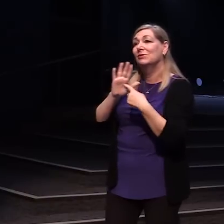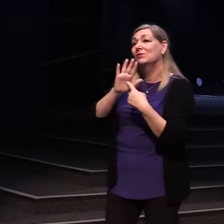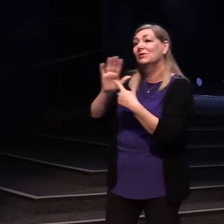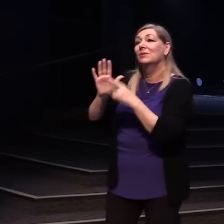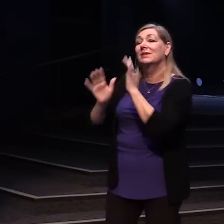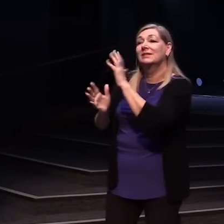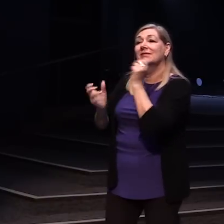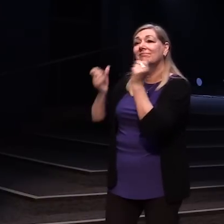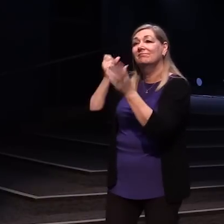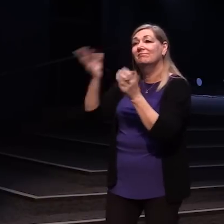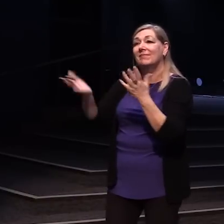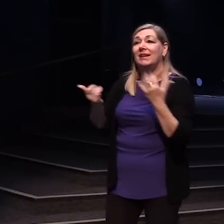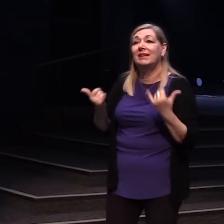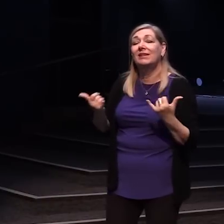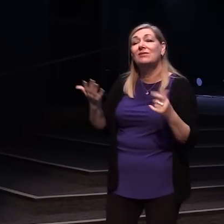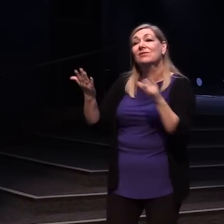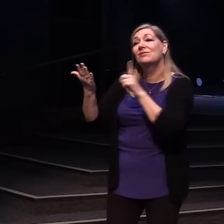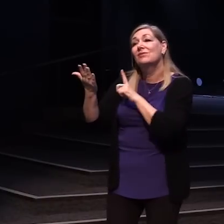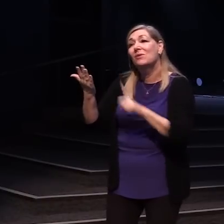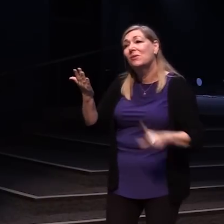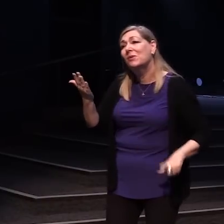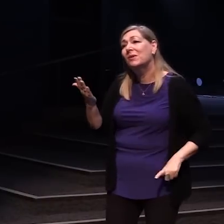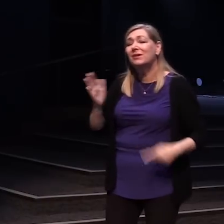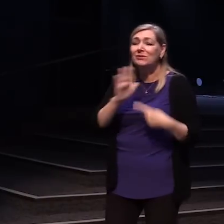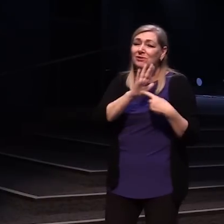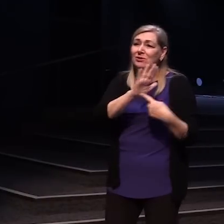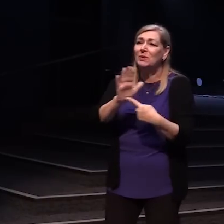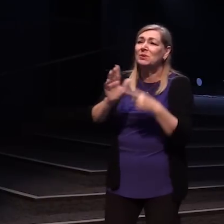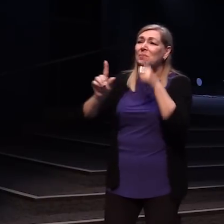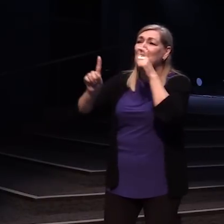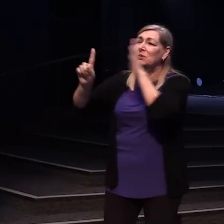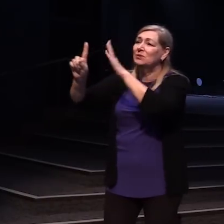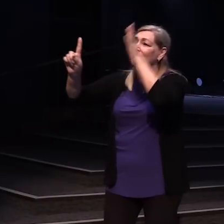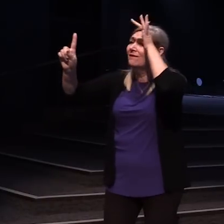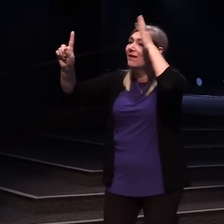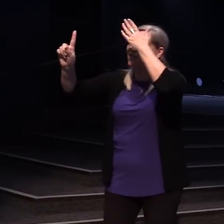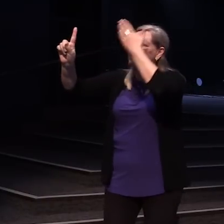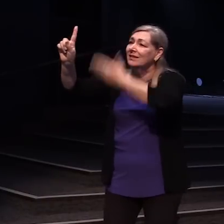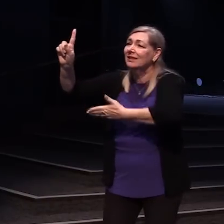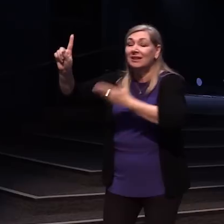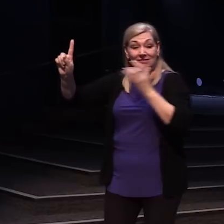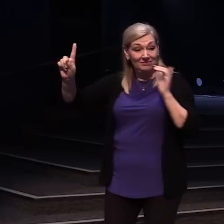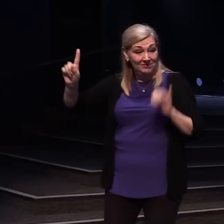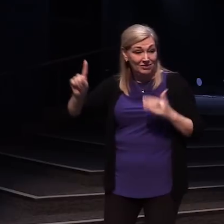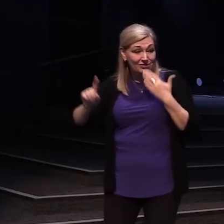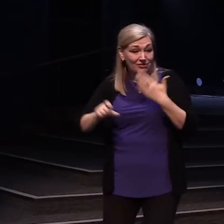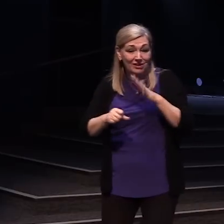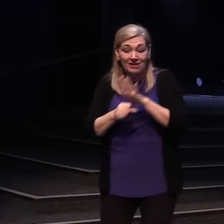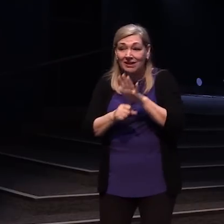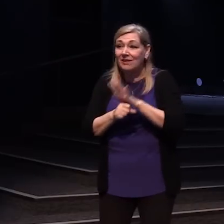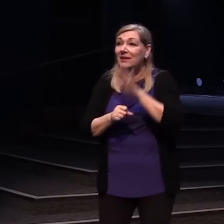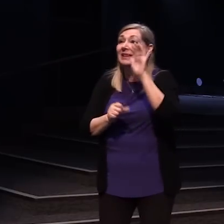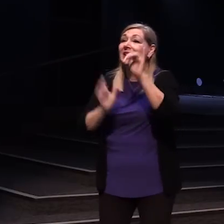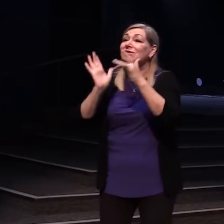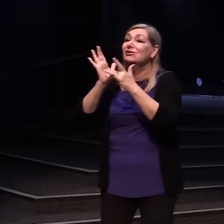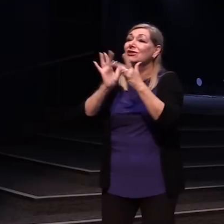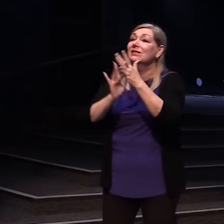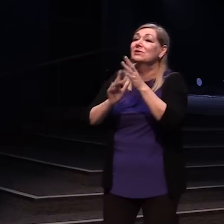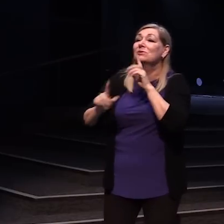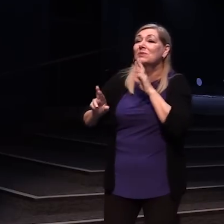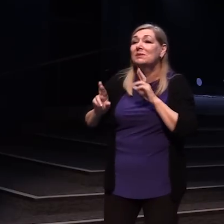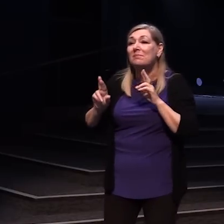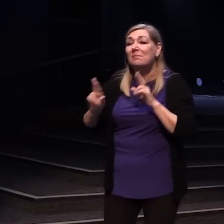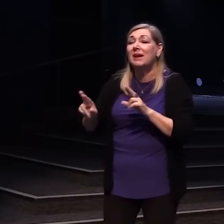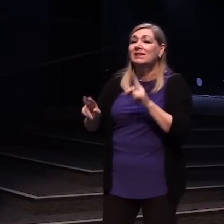this part And he goes, Lord, show us the Father If it is, and it is sufficient And Jesus responds with